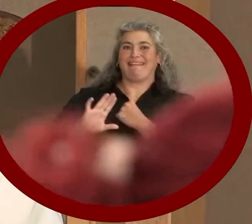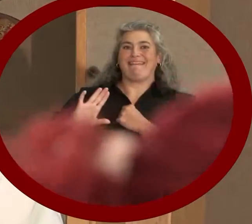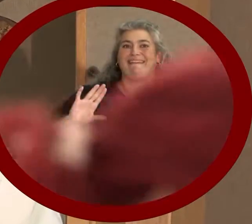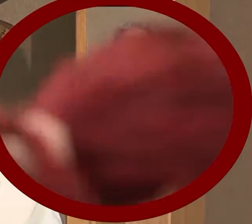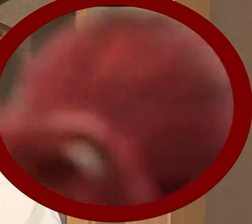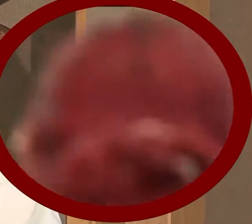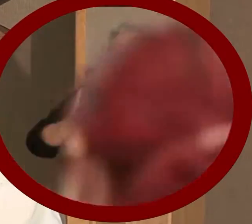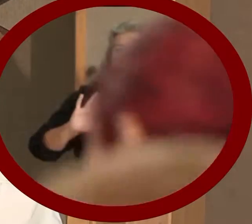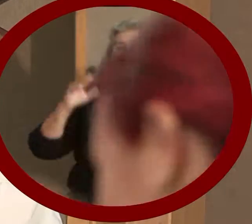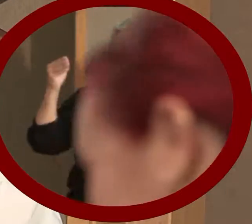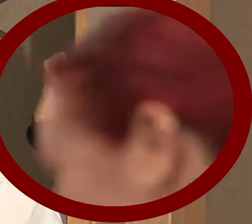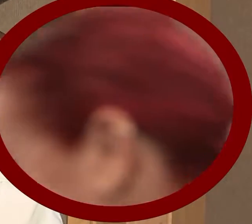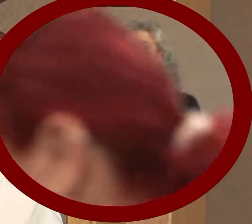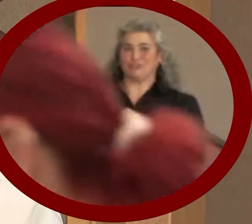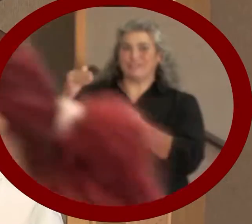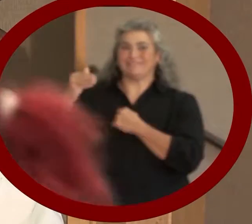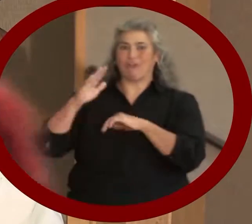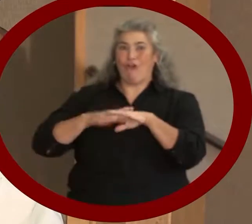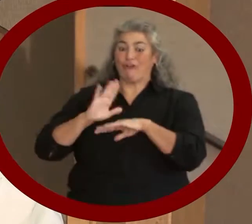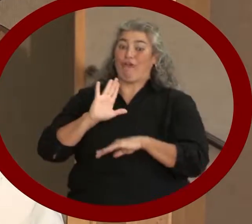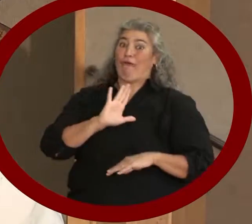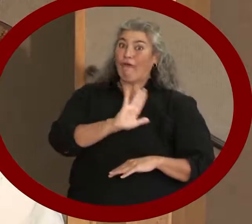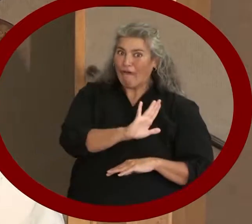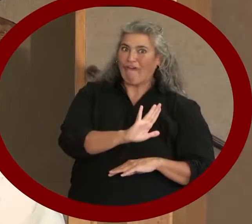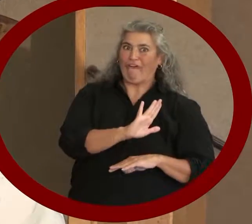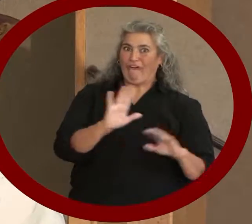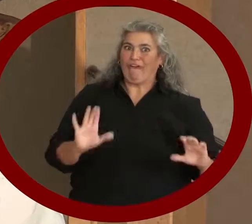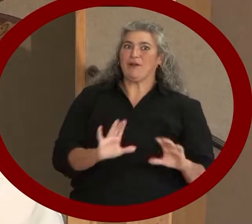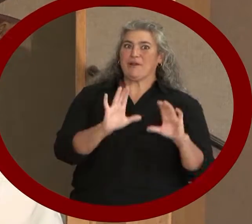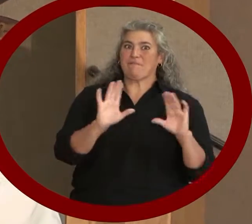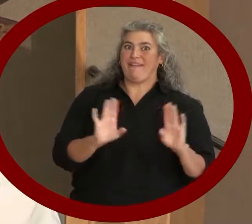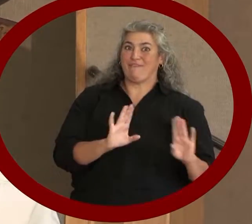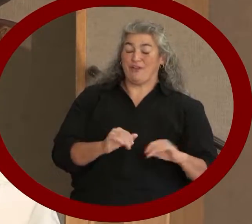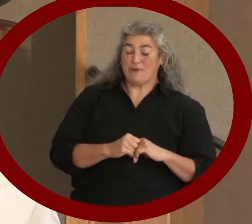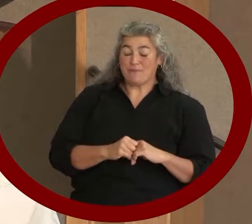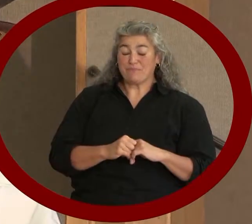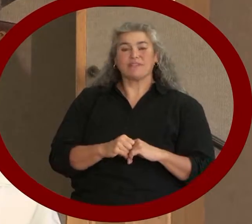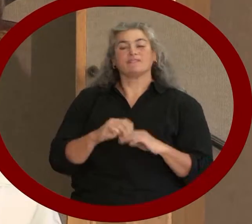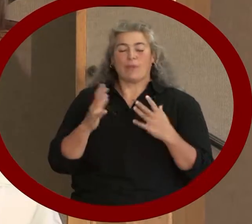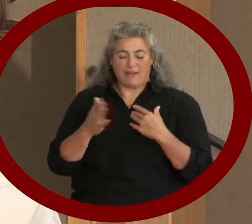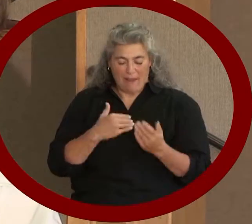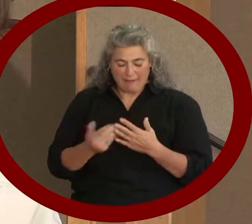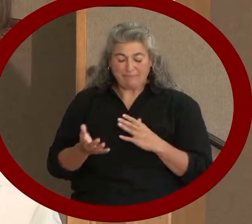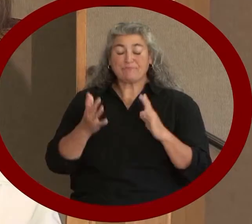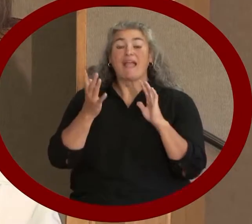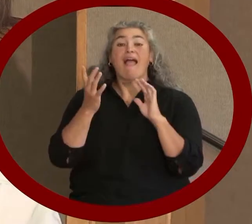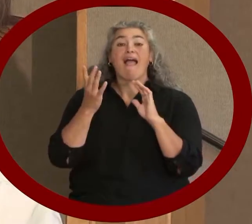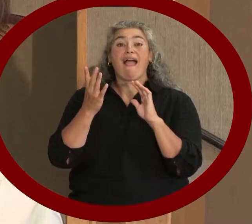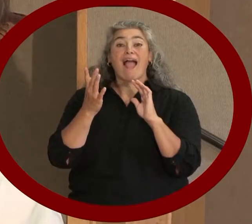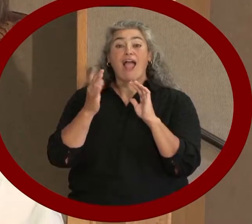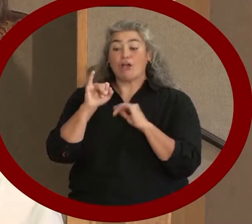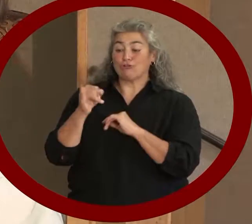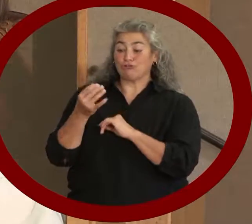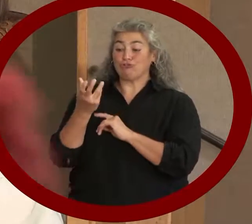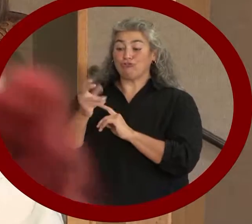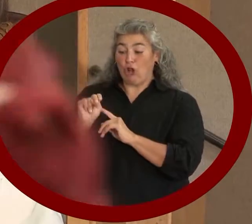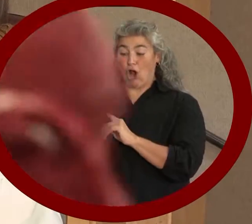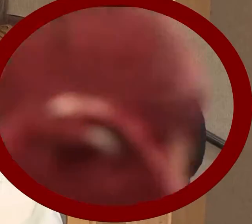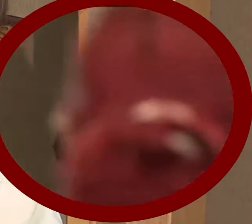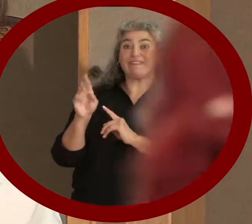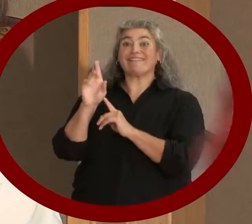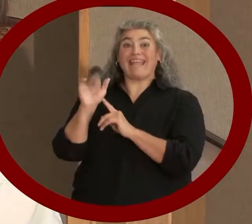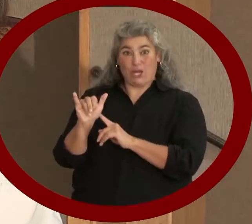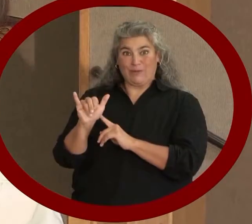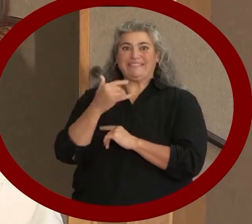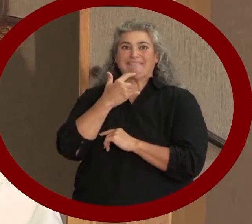with John Kerry's closing remarks, he said, Rosa Parks sat down so we could